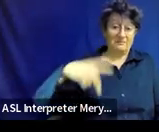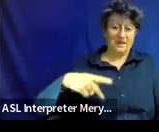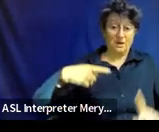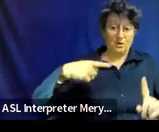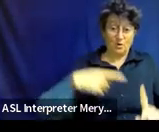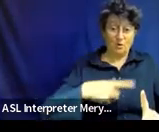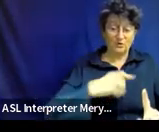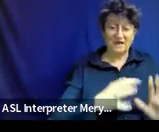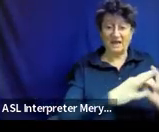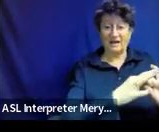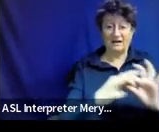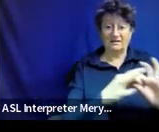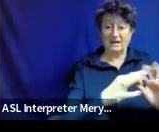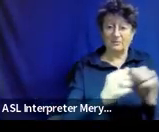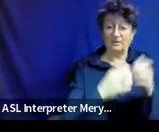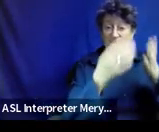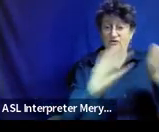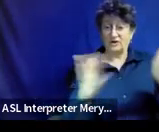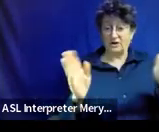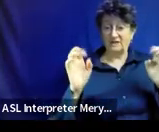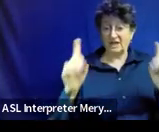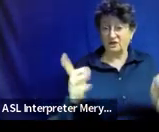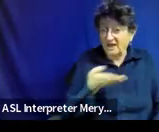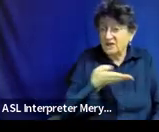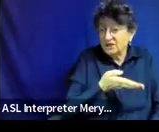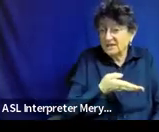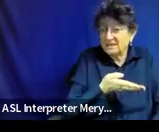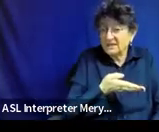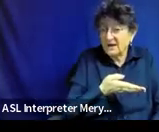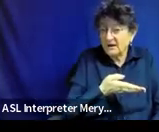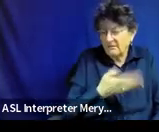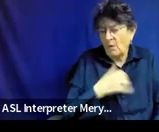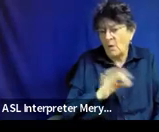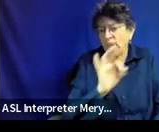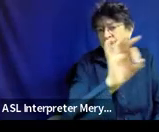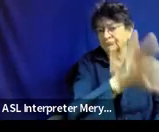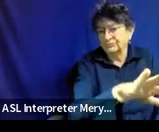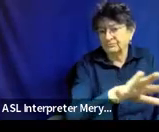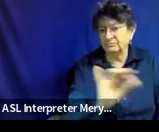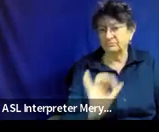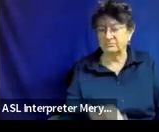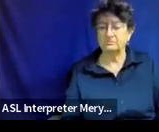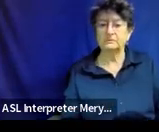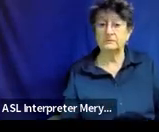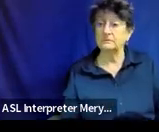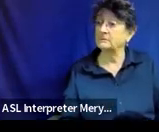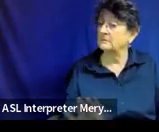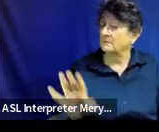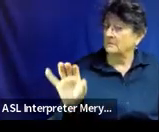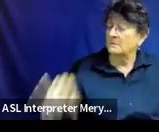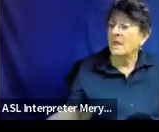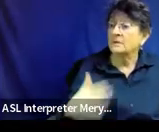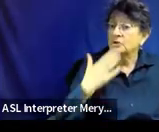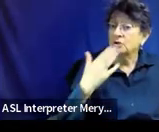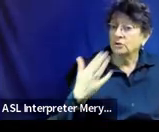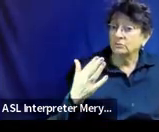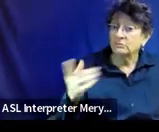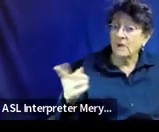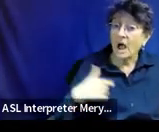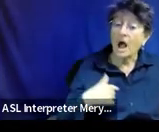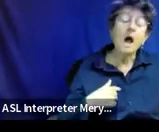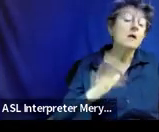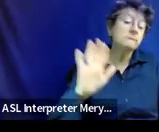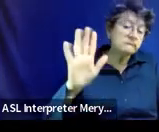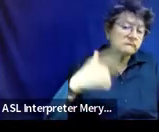education is there so that you're, you know, so I just want to throw that out there. Yeah. And that's a good, and that's, I would argue,